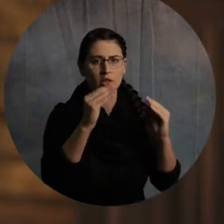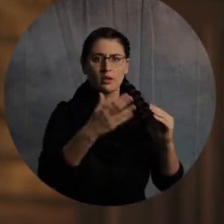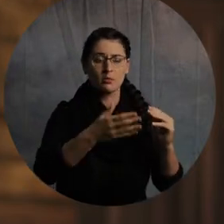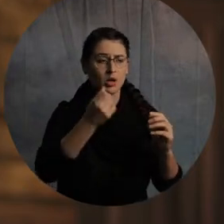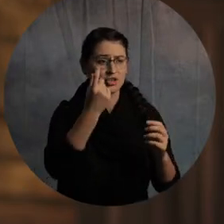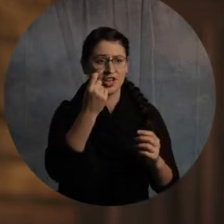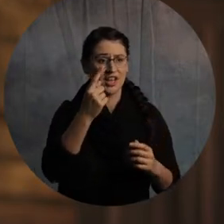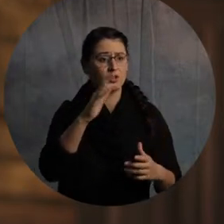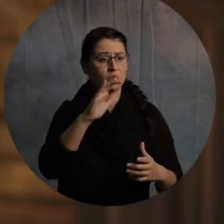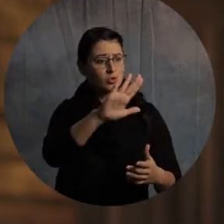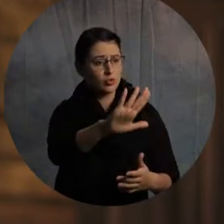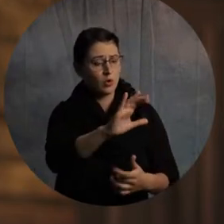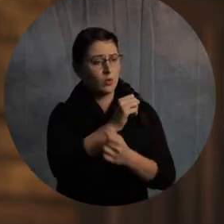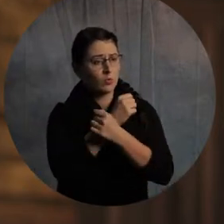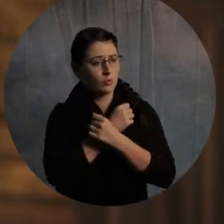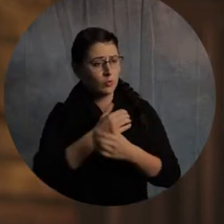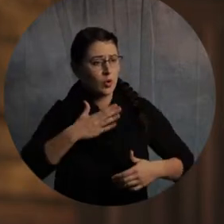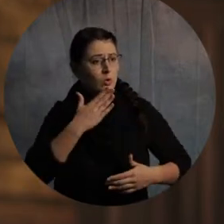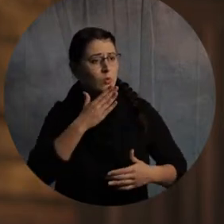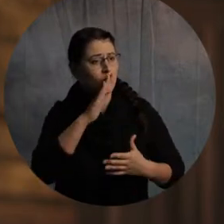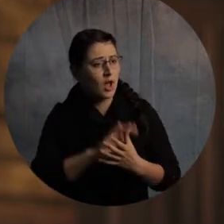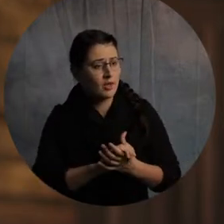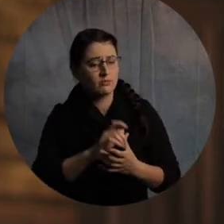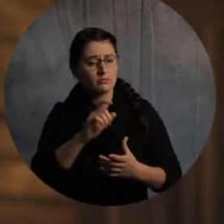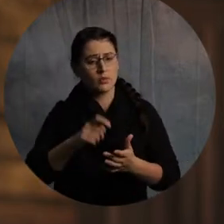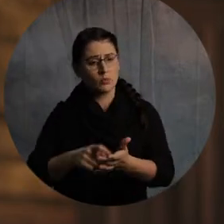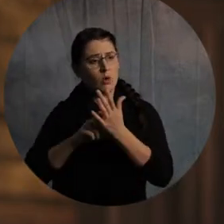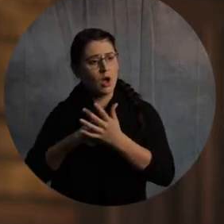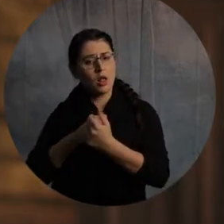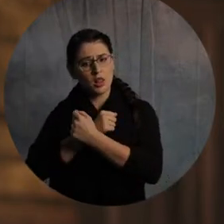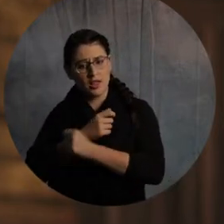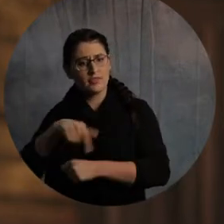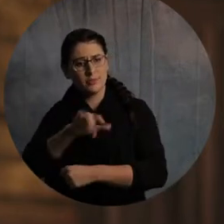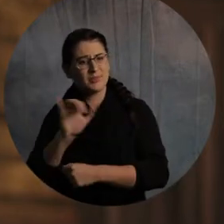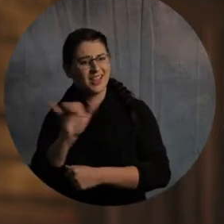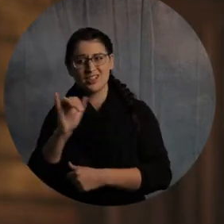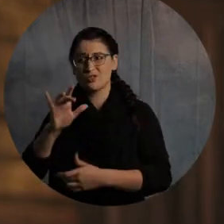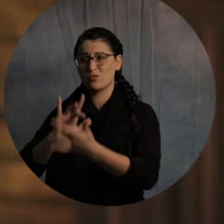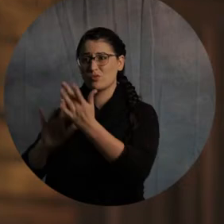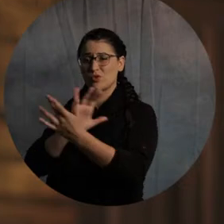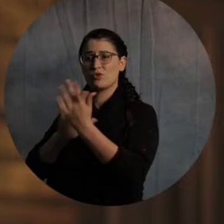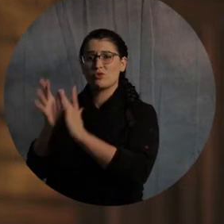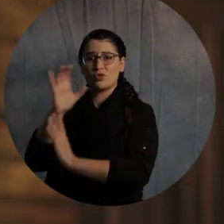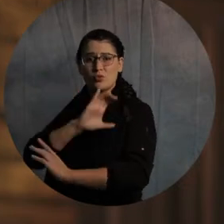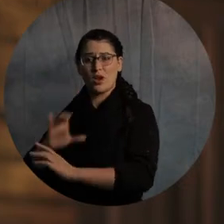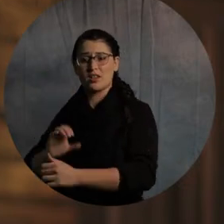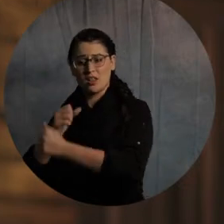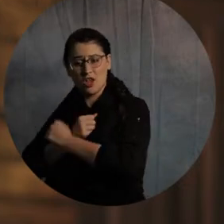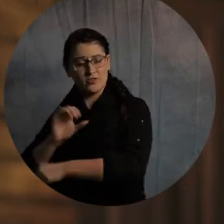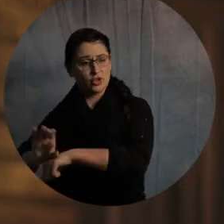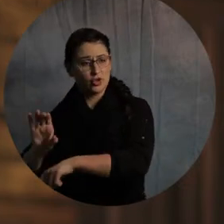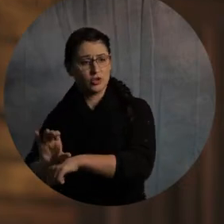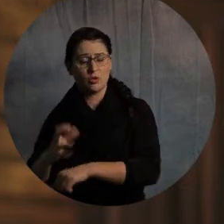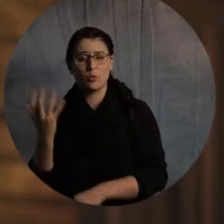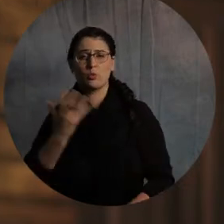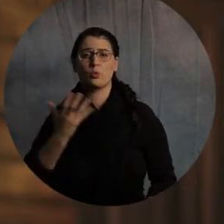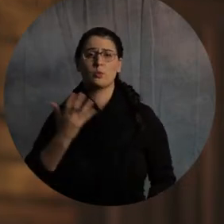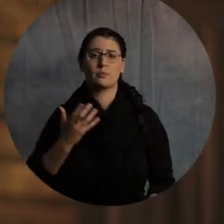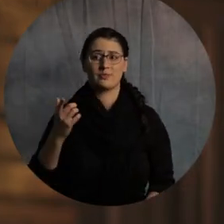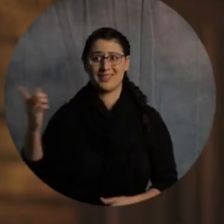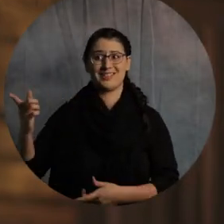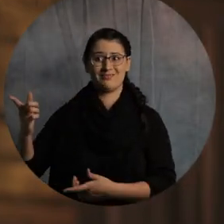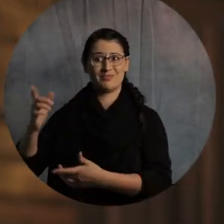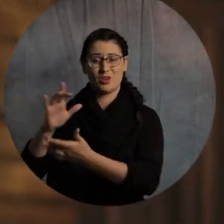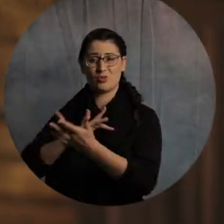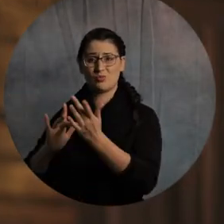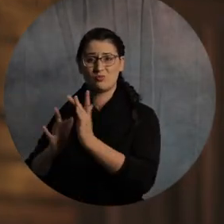So we started there and then we finished this week talking about a practical way that we can become one. And